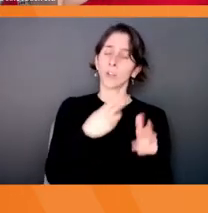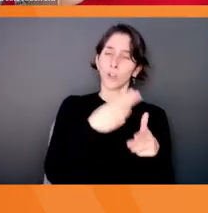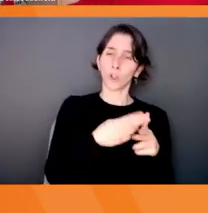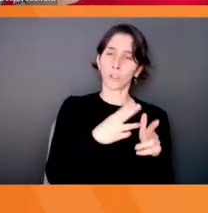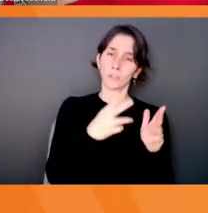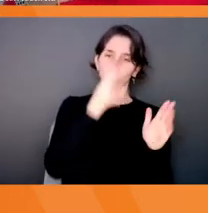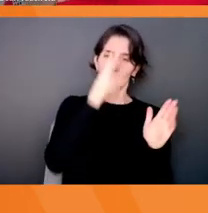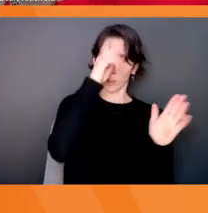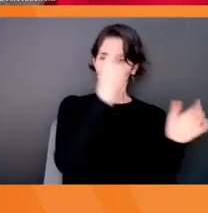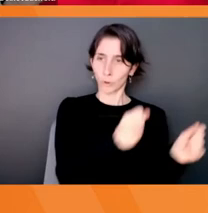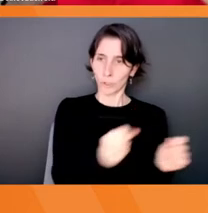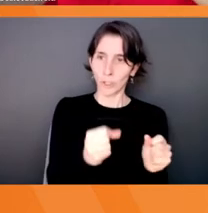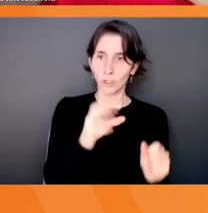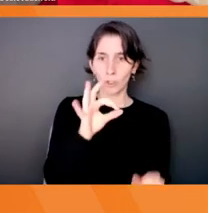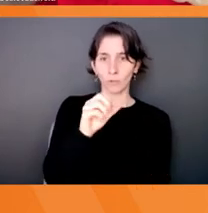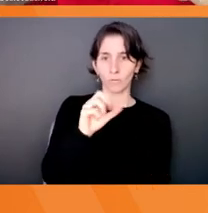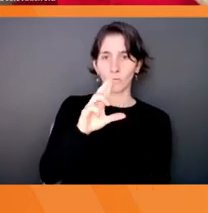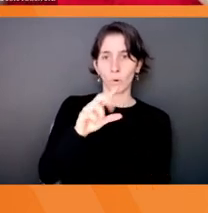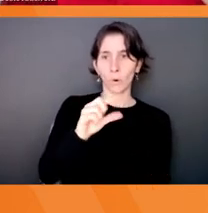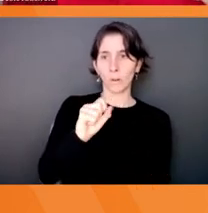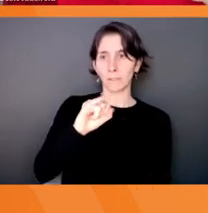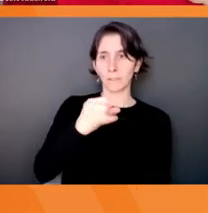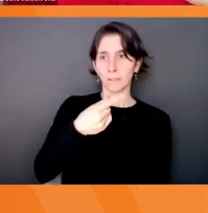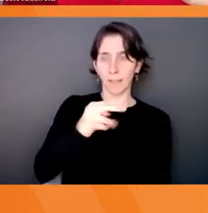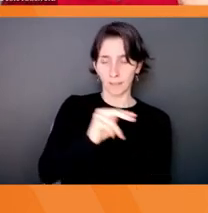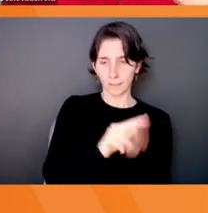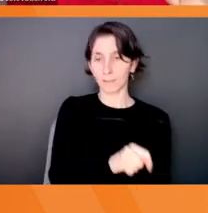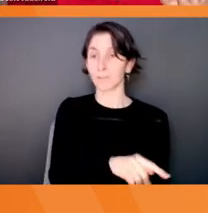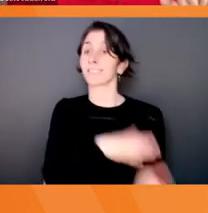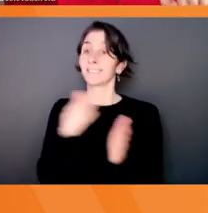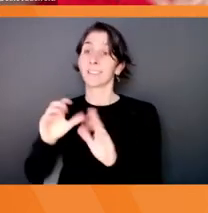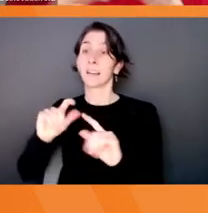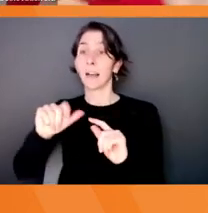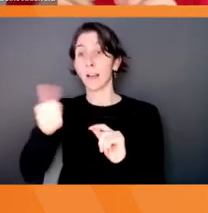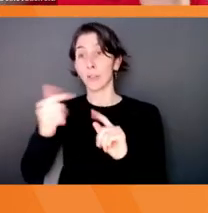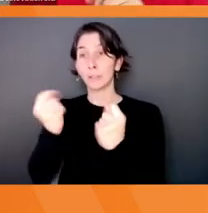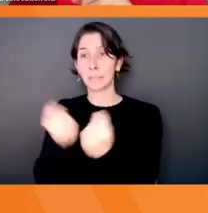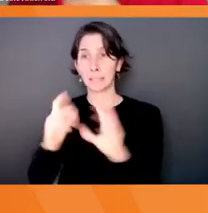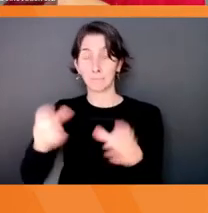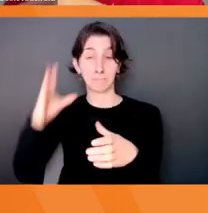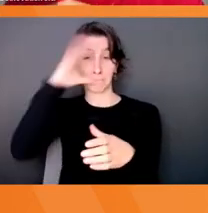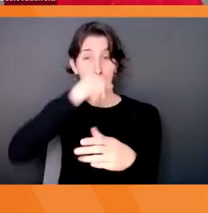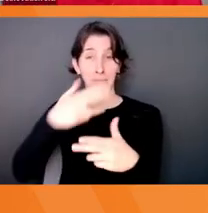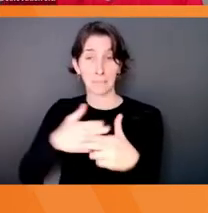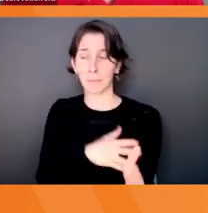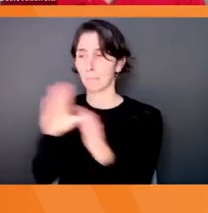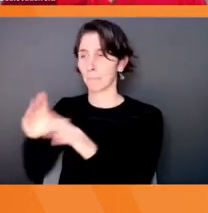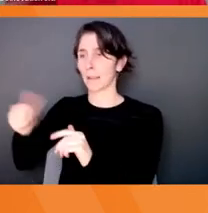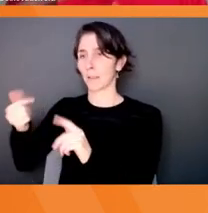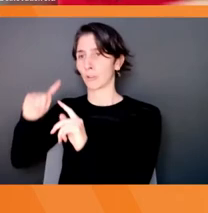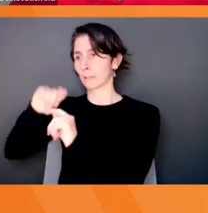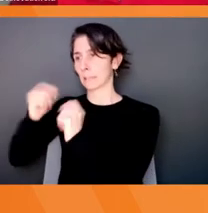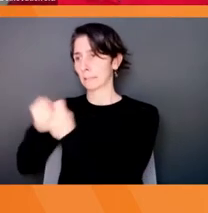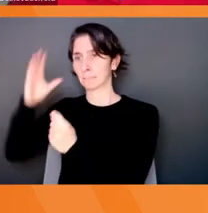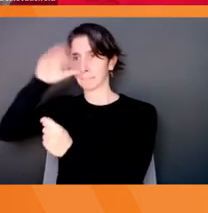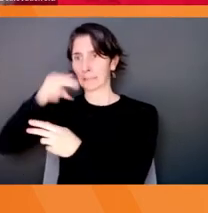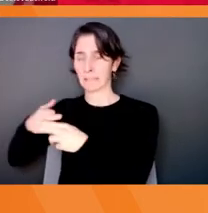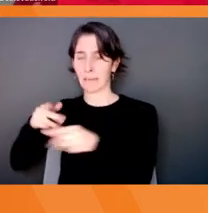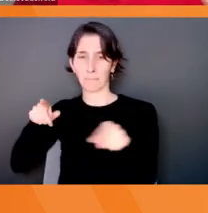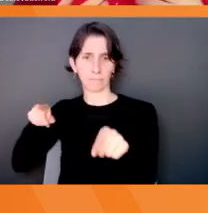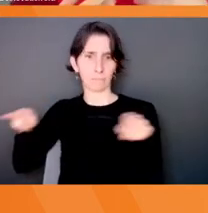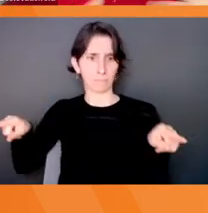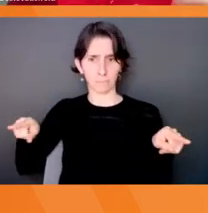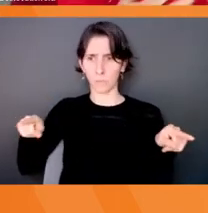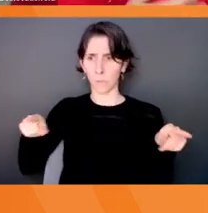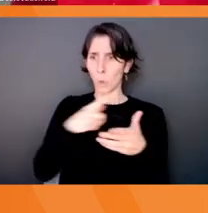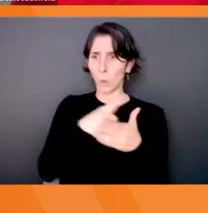the middle called concept development and a back end team called go to market. I had no idea what those other two teams did, like ever. And